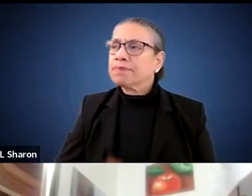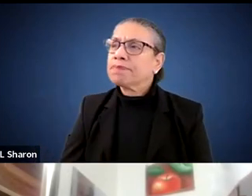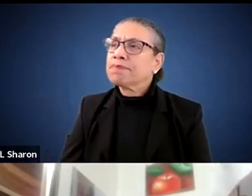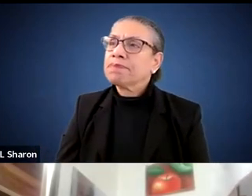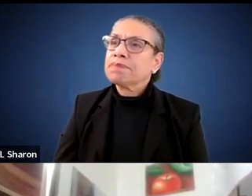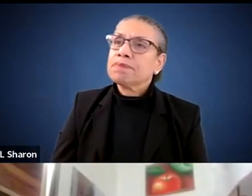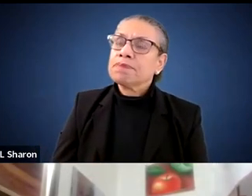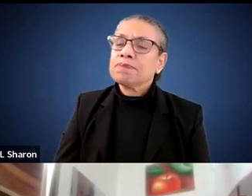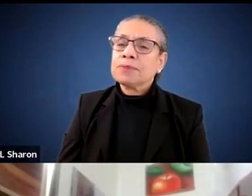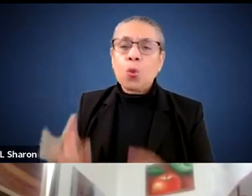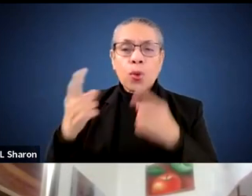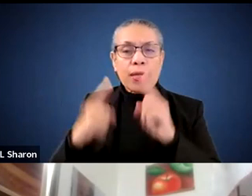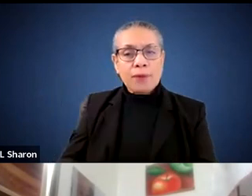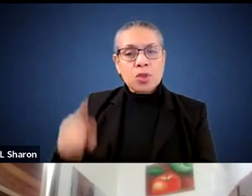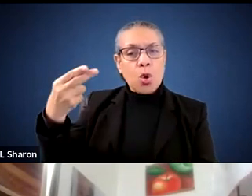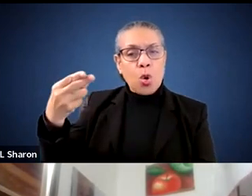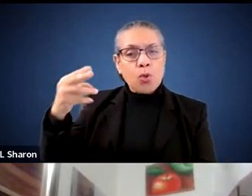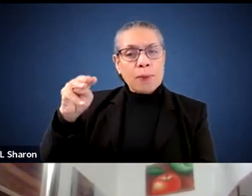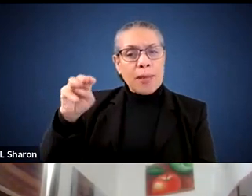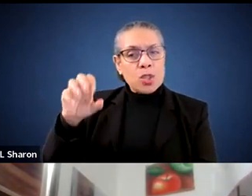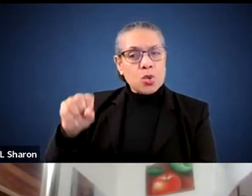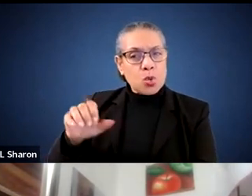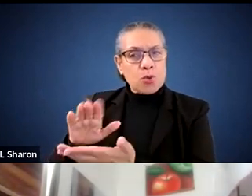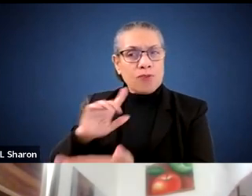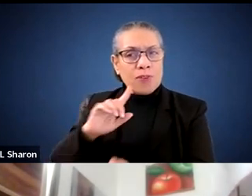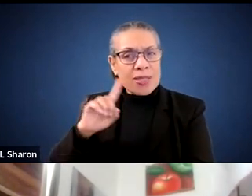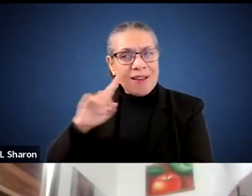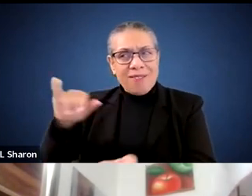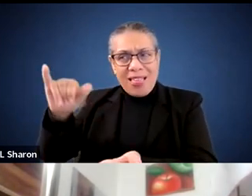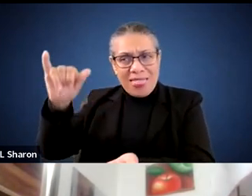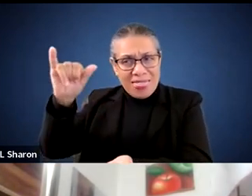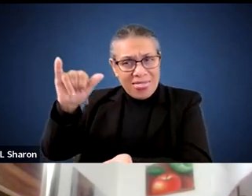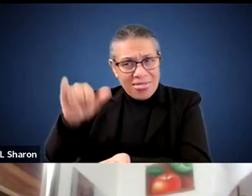to the Horace Mann School for the Deaf? I believe that was the last